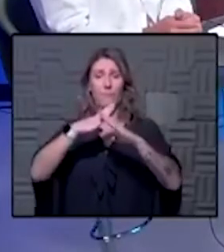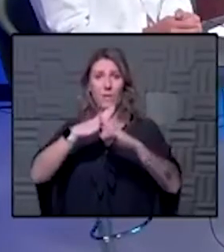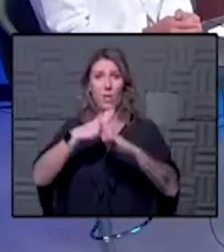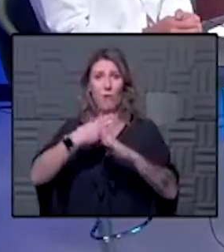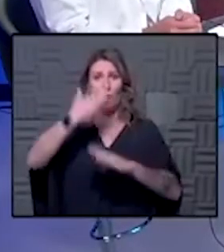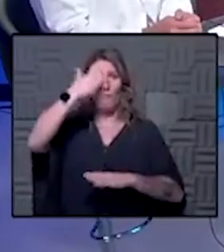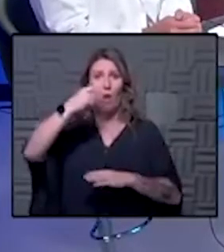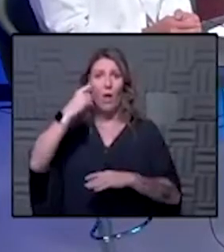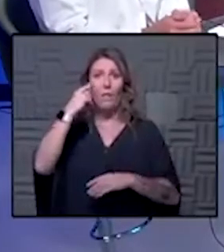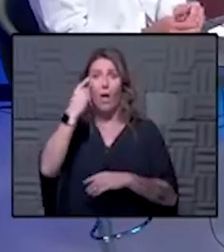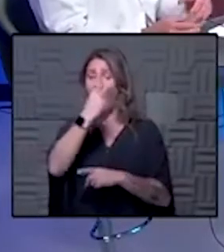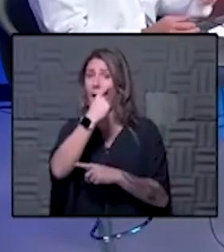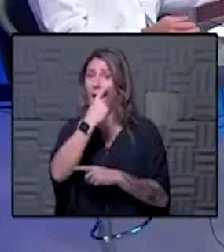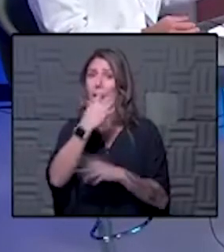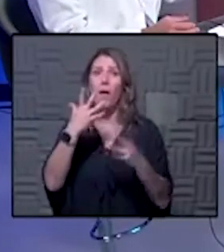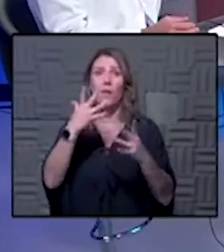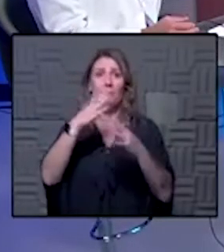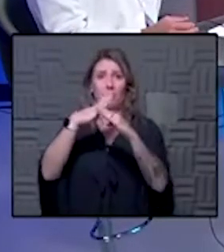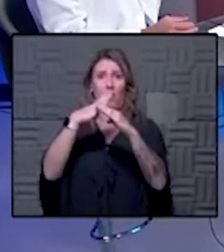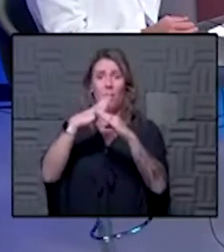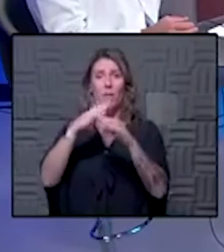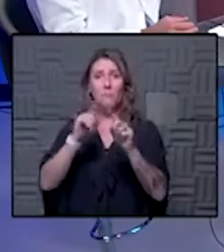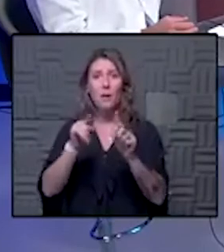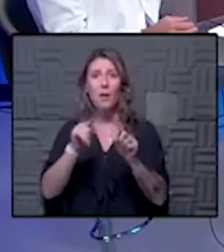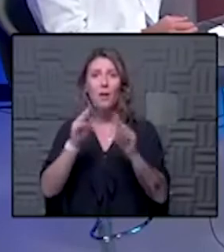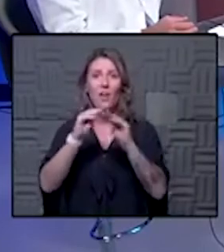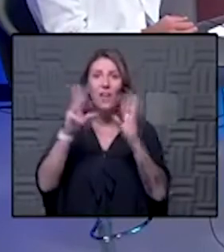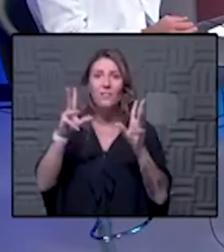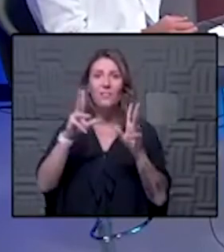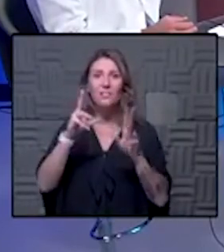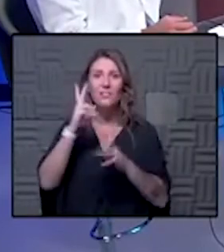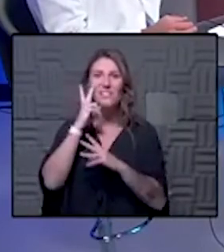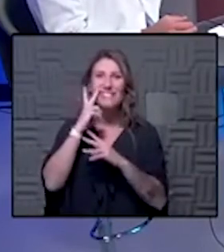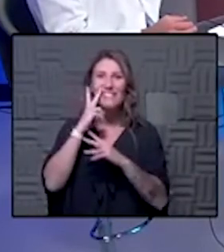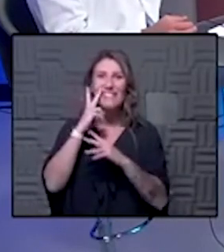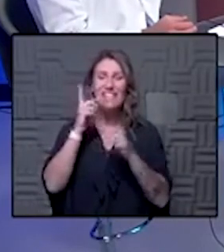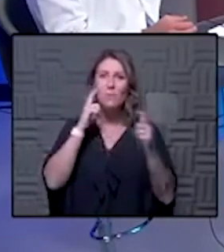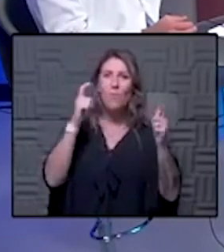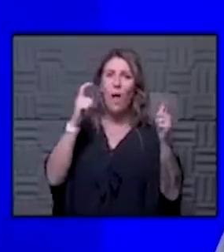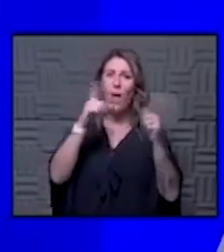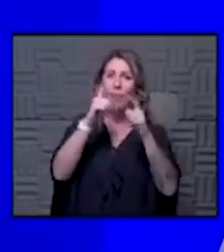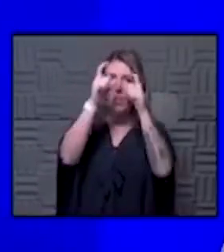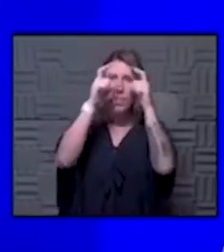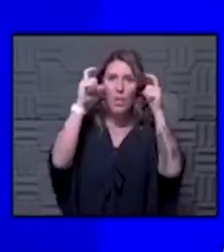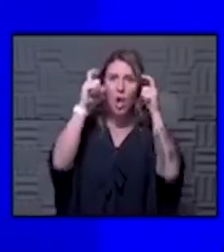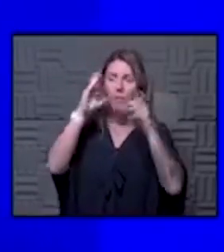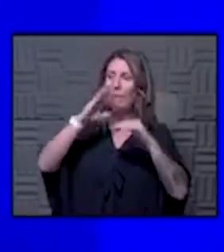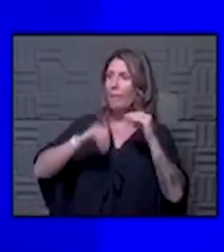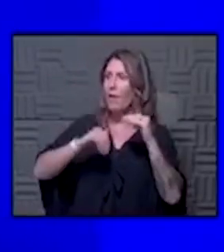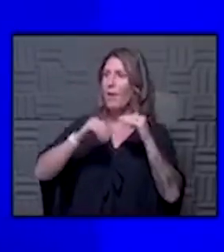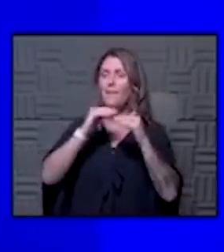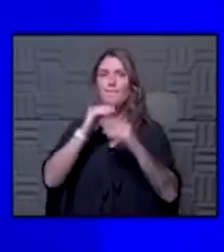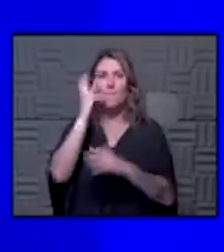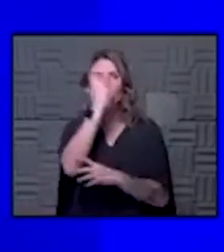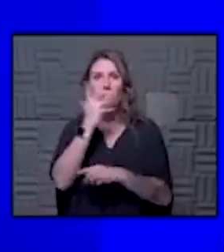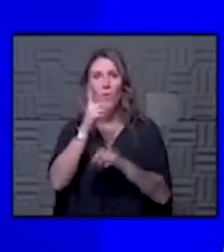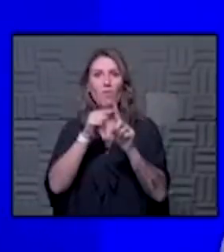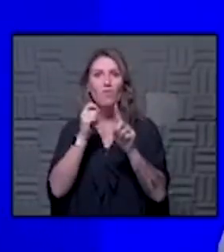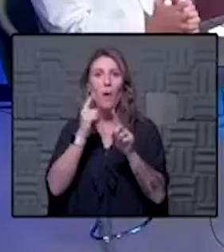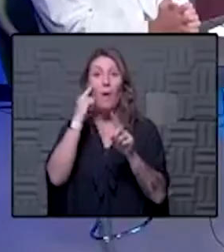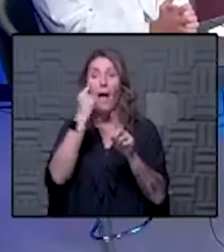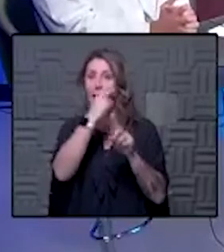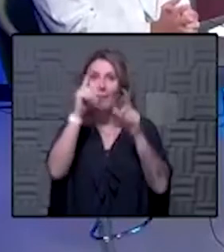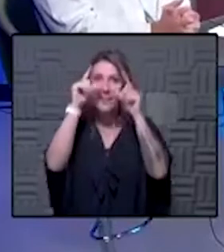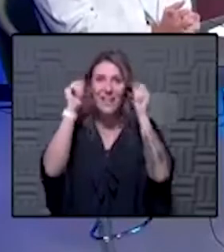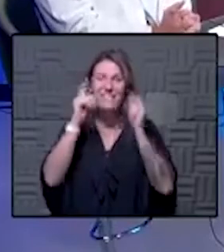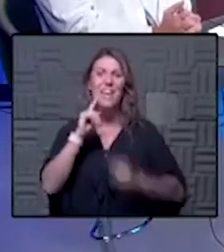the the eyeball block you can obviously see that there it is a little bit wider and larger than than the surface area that's covered by the eyeglasses and